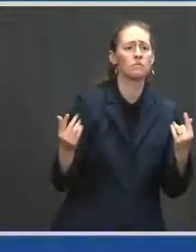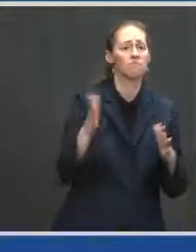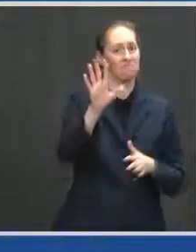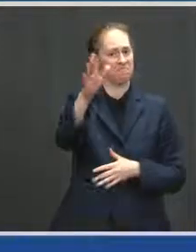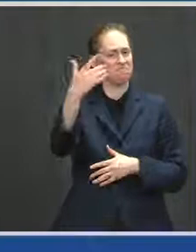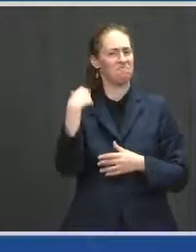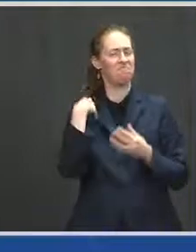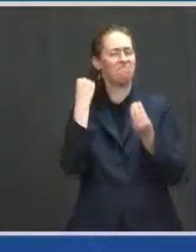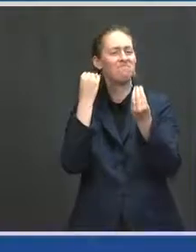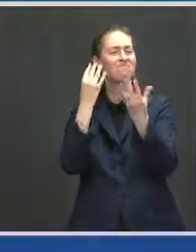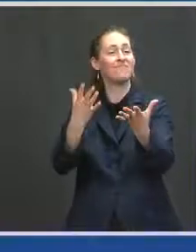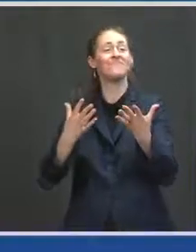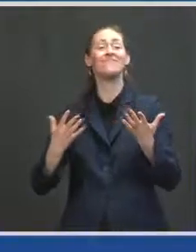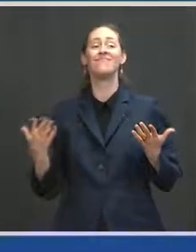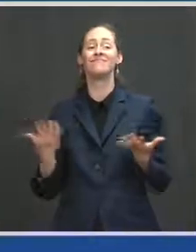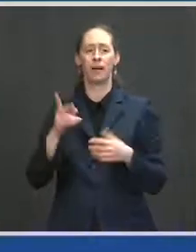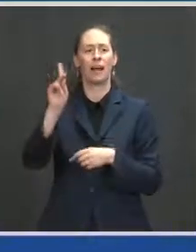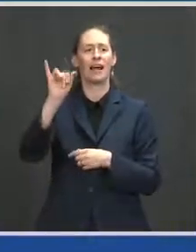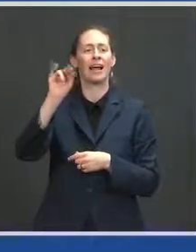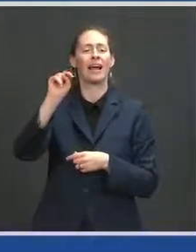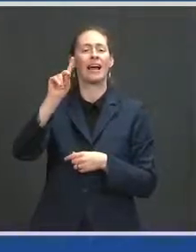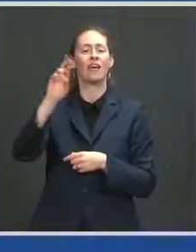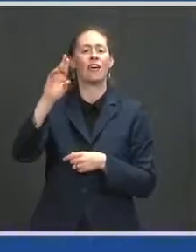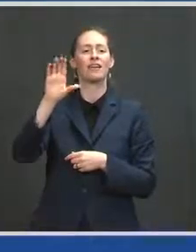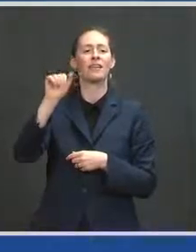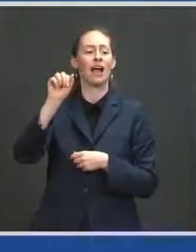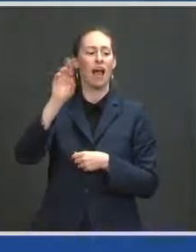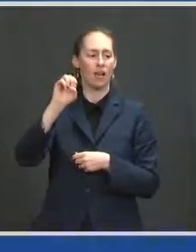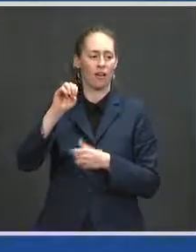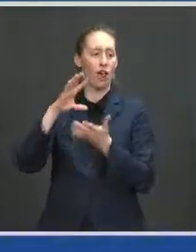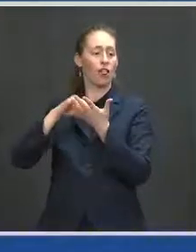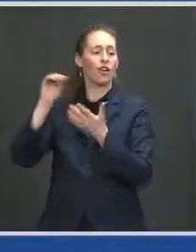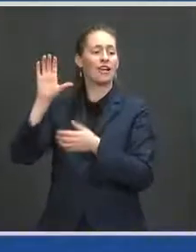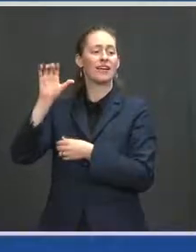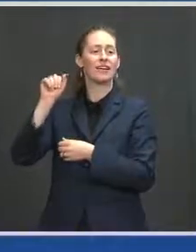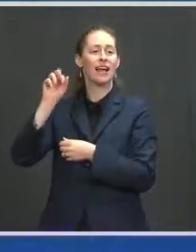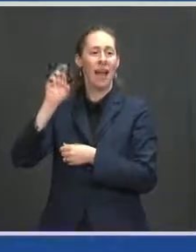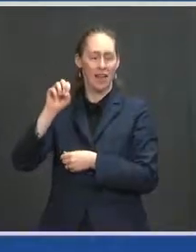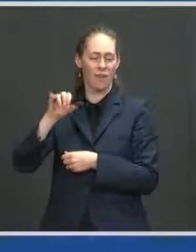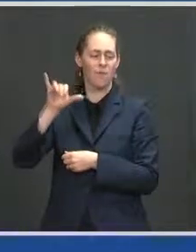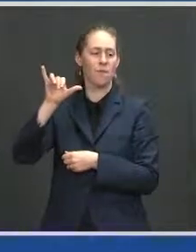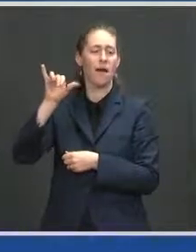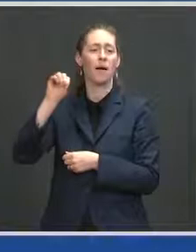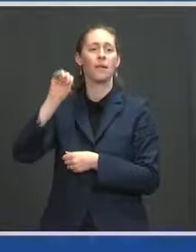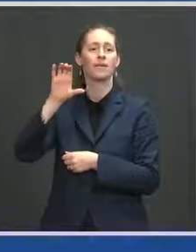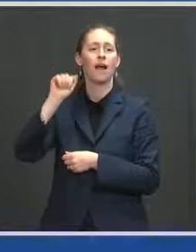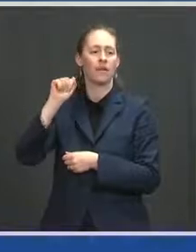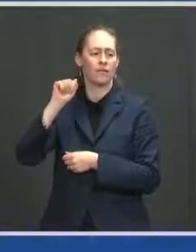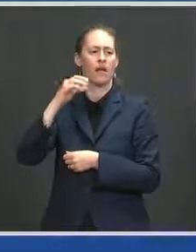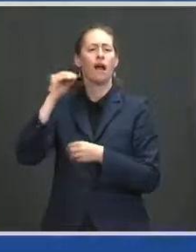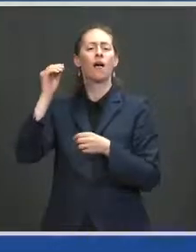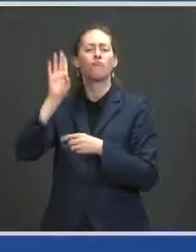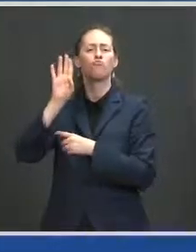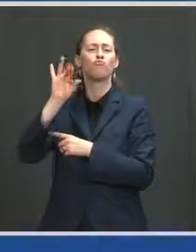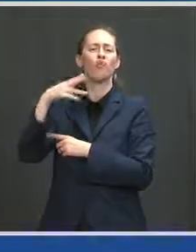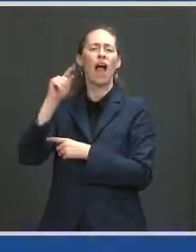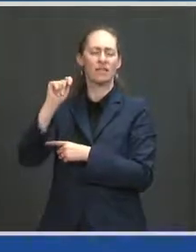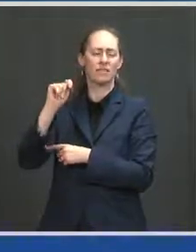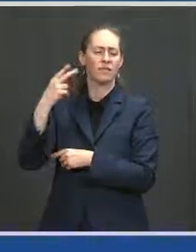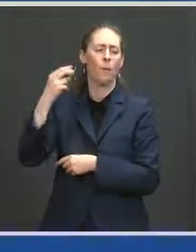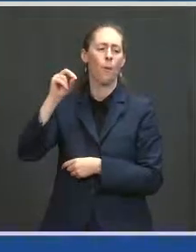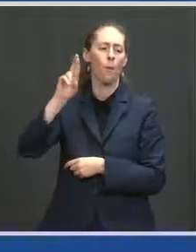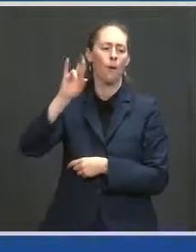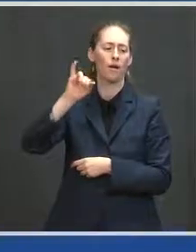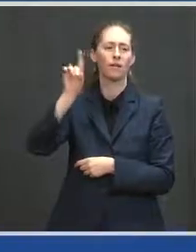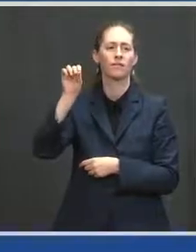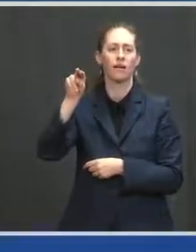KinderCare Learning Care Group, the Bright Horizons, alongside with hundreds of YMCA locations,